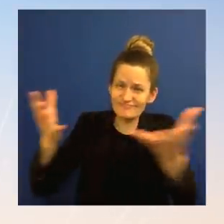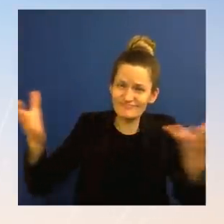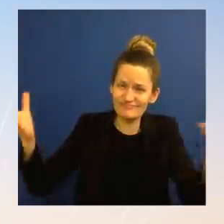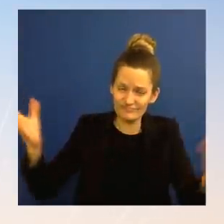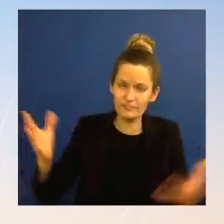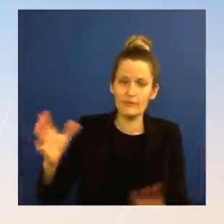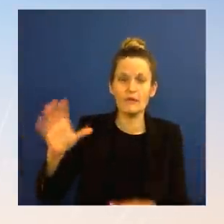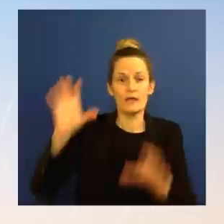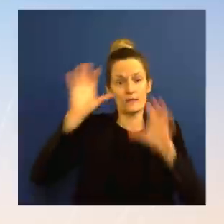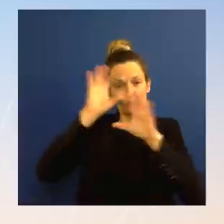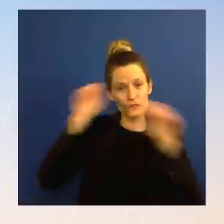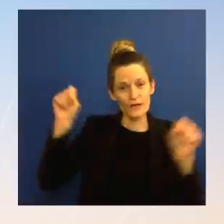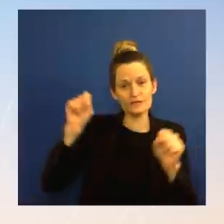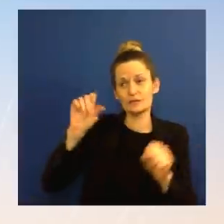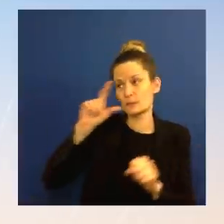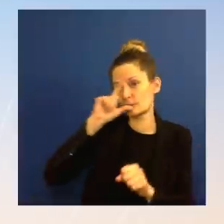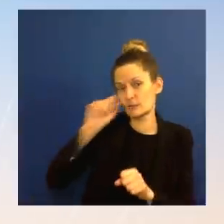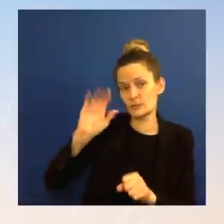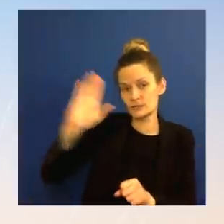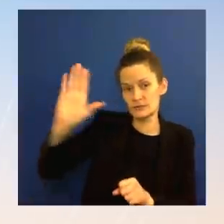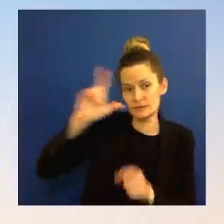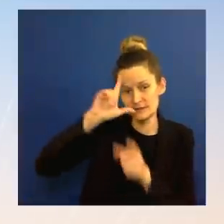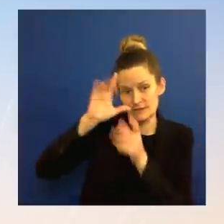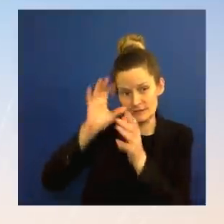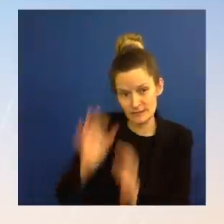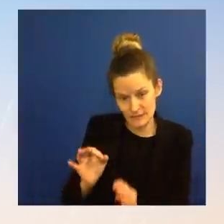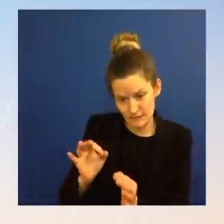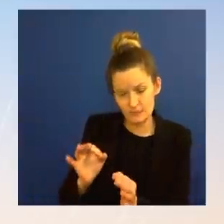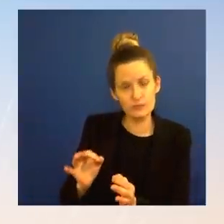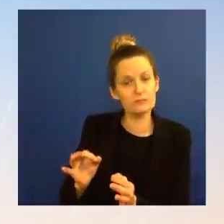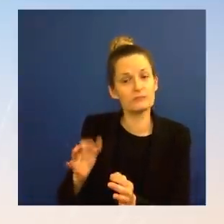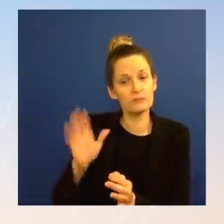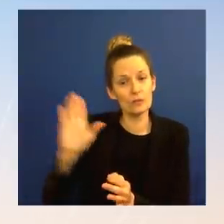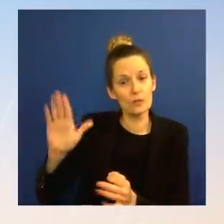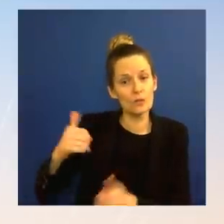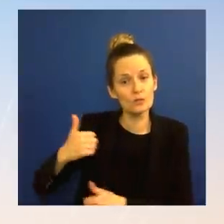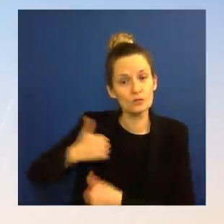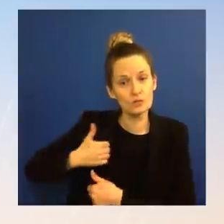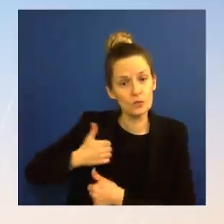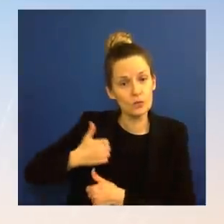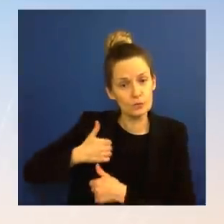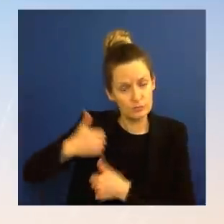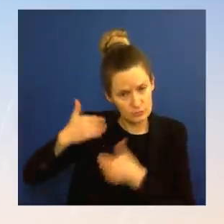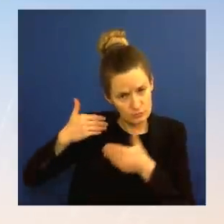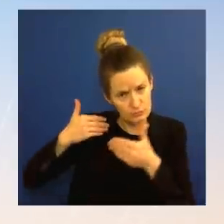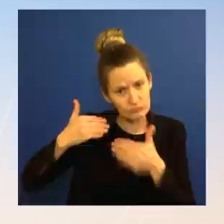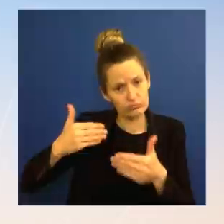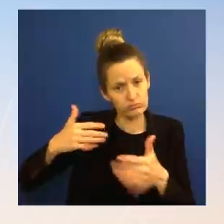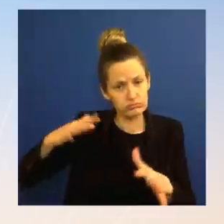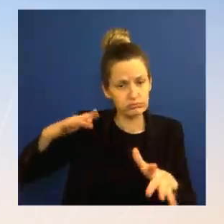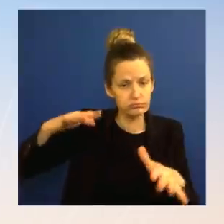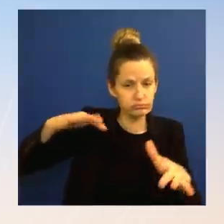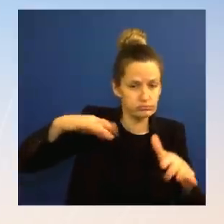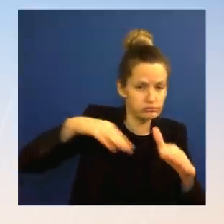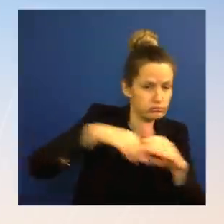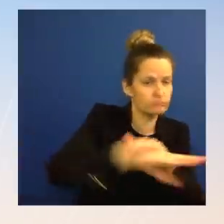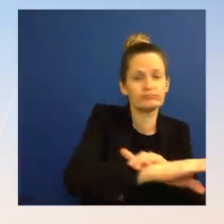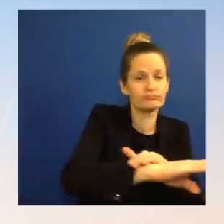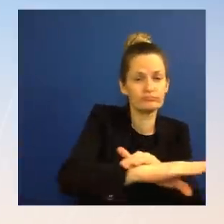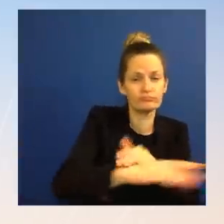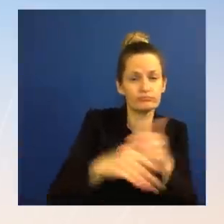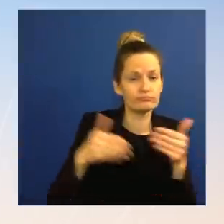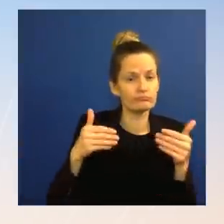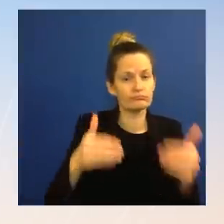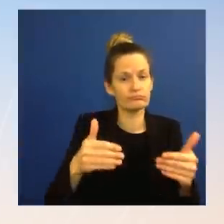early this year led to a lot of the instability and volatility in the oil markets. You don't have to take my word for it. So, therefore, if